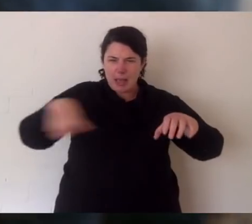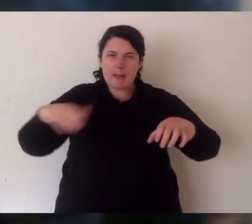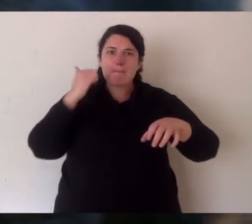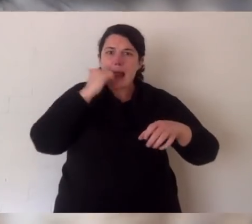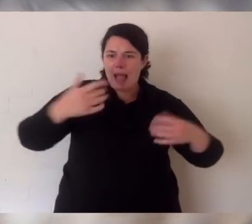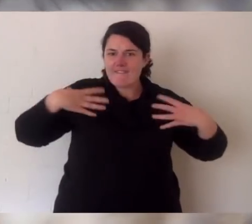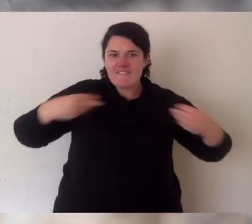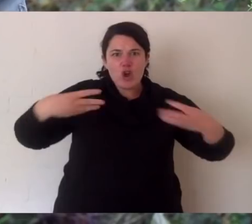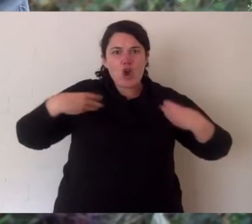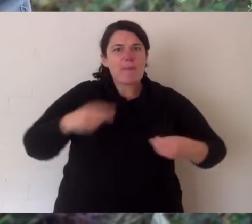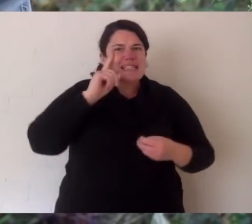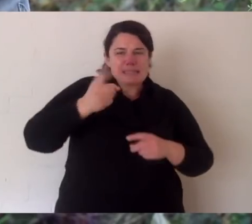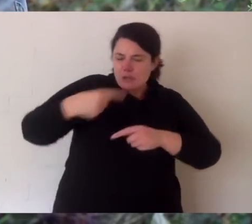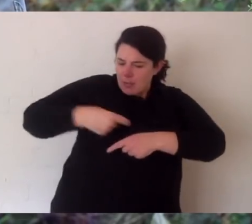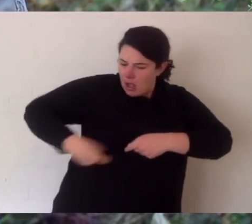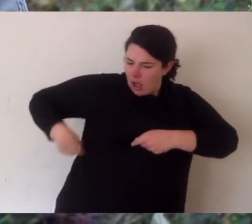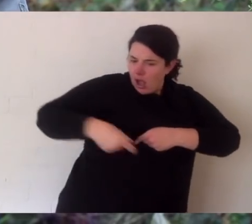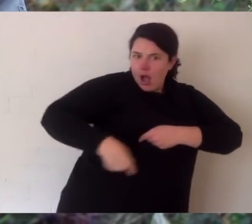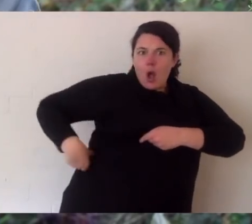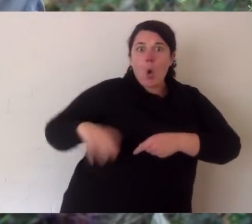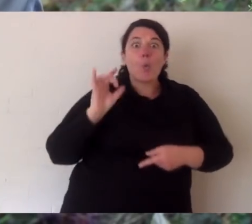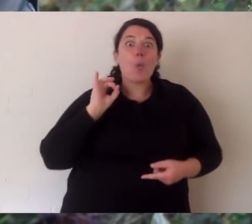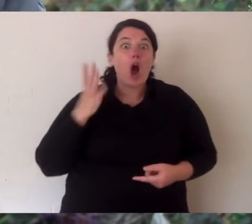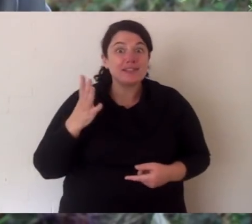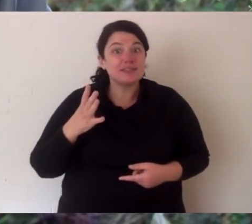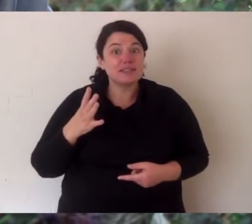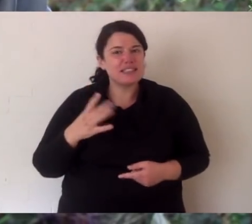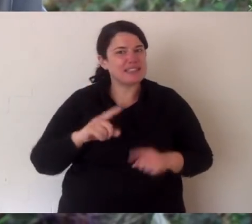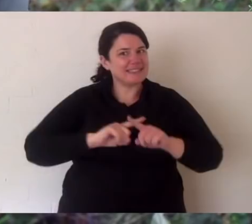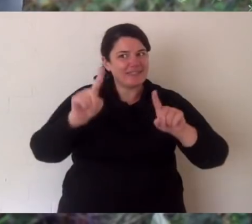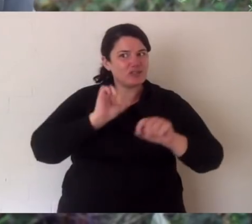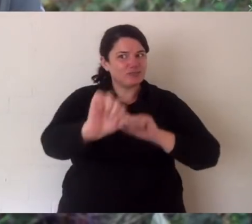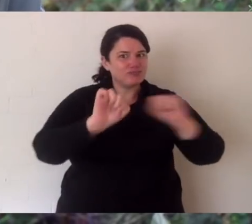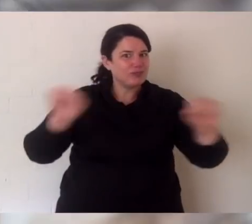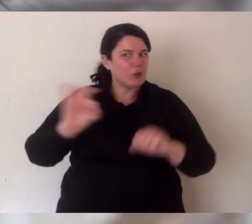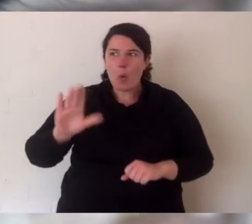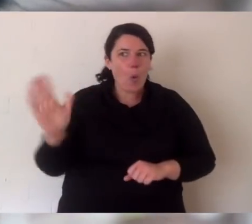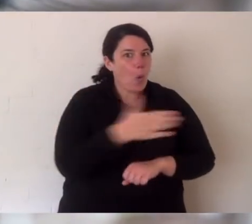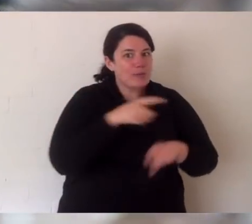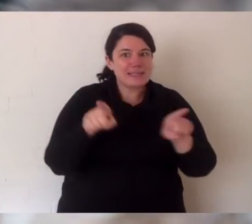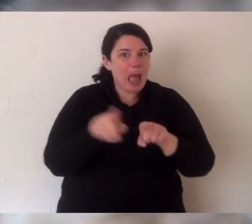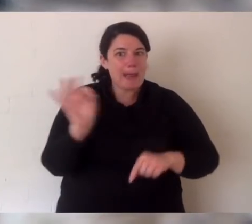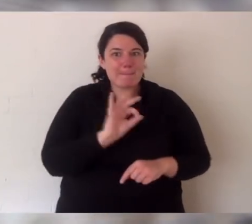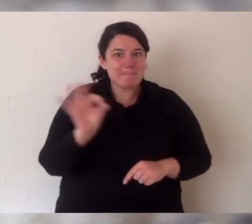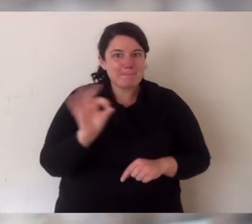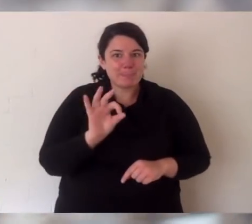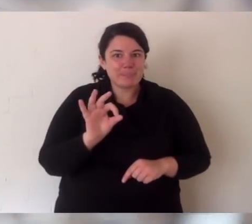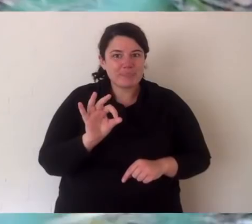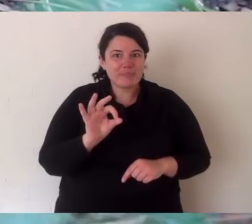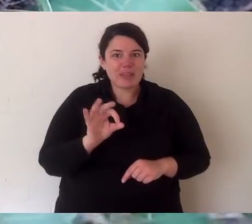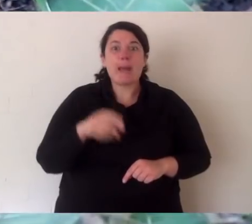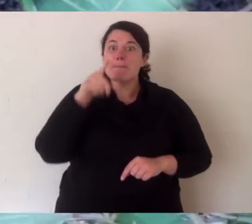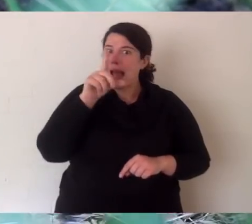helps them stay cool. Their whole body is mainly black fur but they have the white stripes and they're individual to each devil.